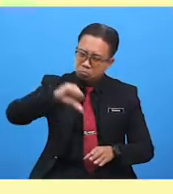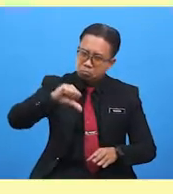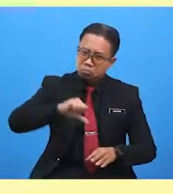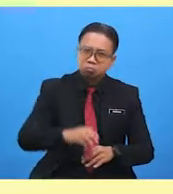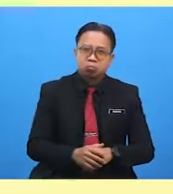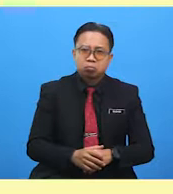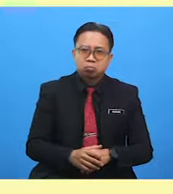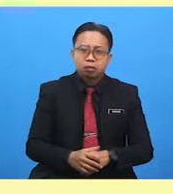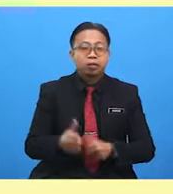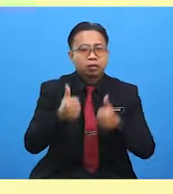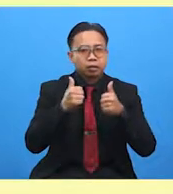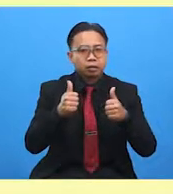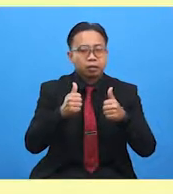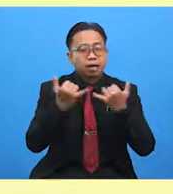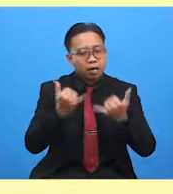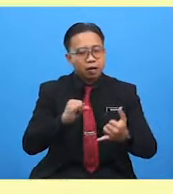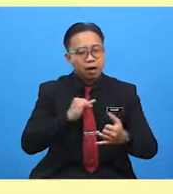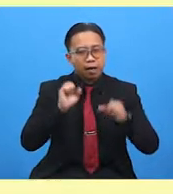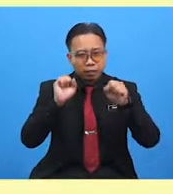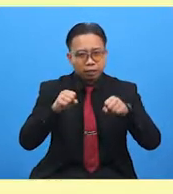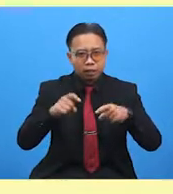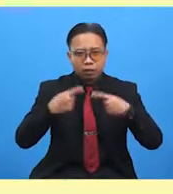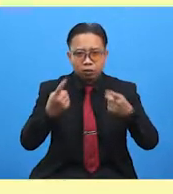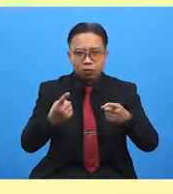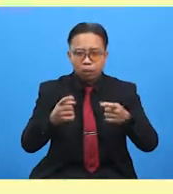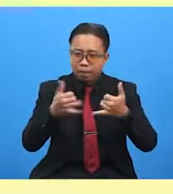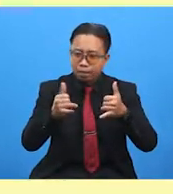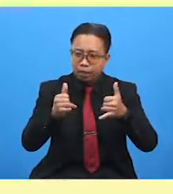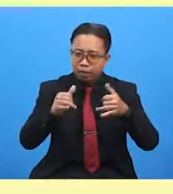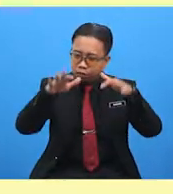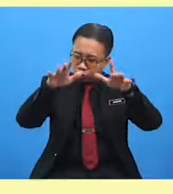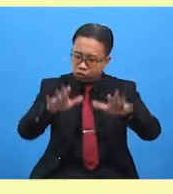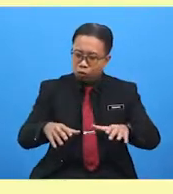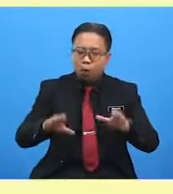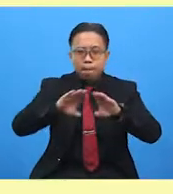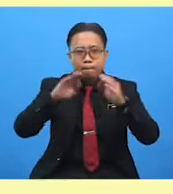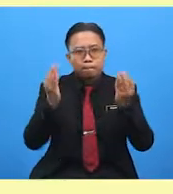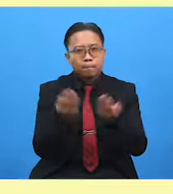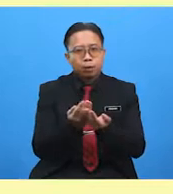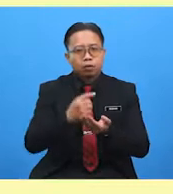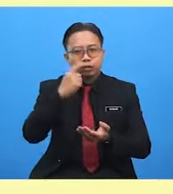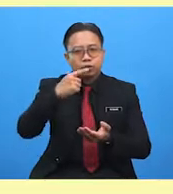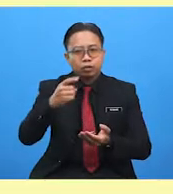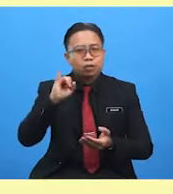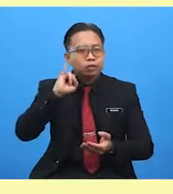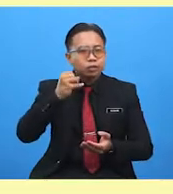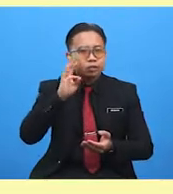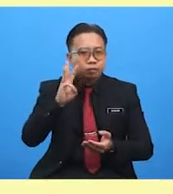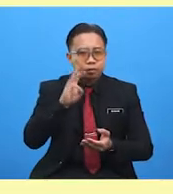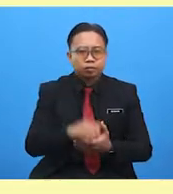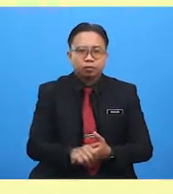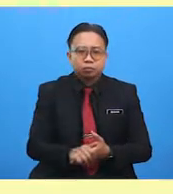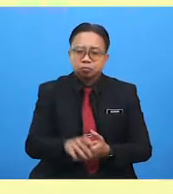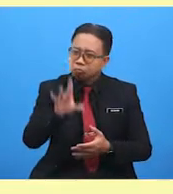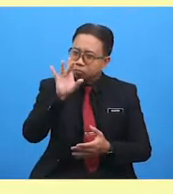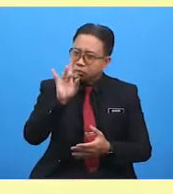Now I can go and play snowballs with my friends, said Jessica Watson, a Year 8